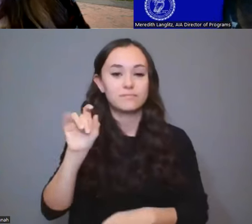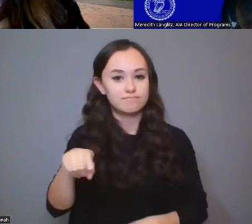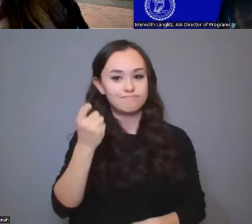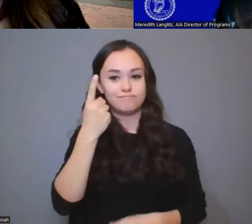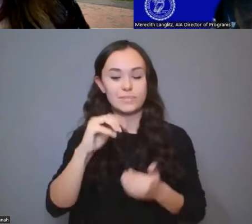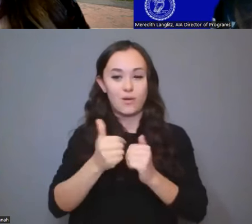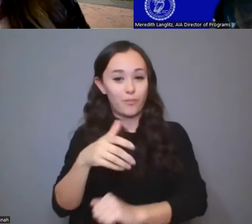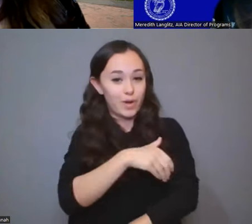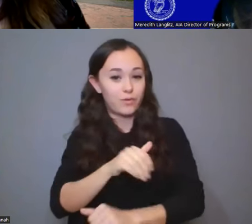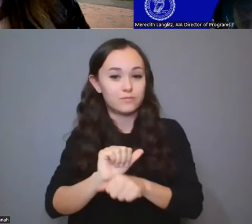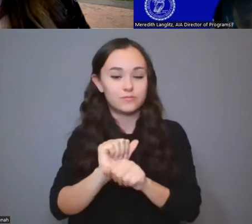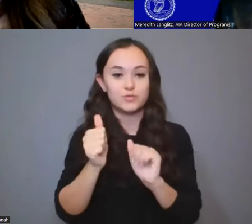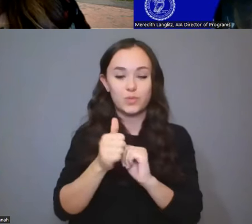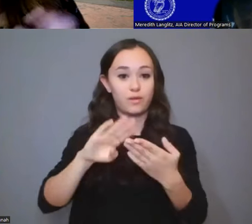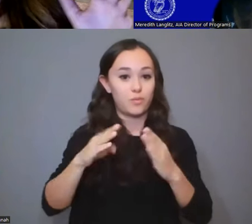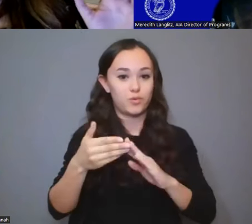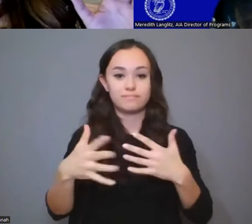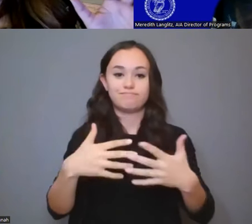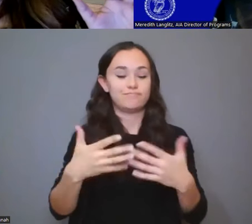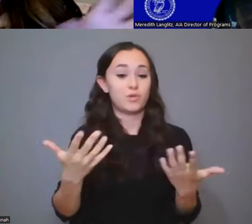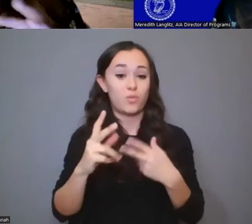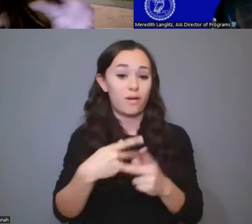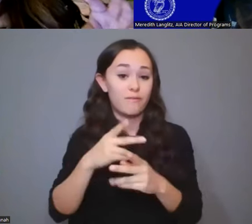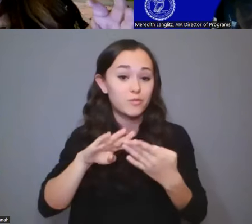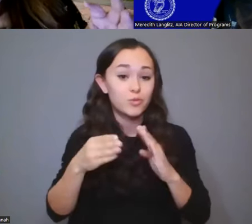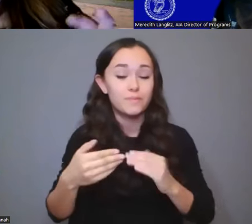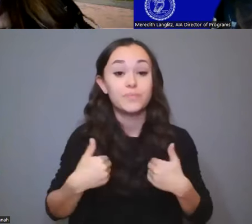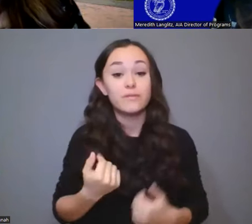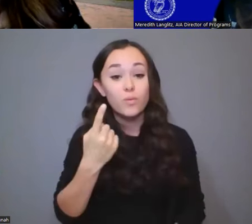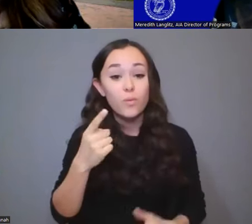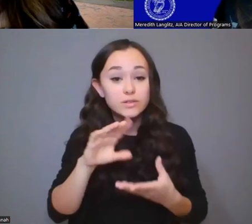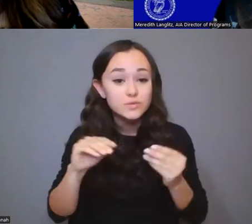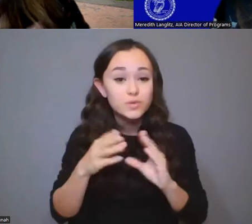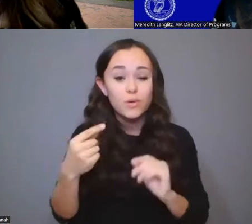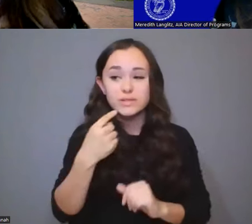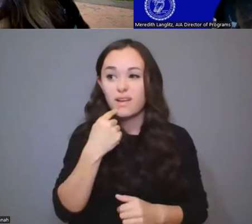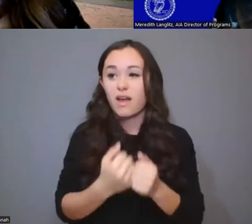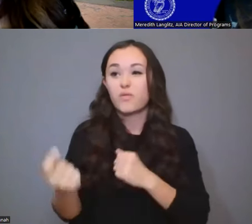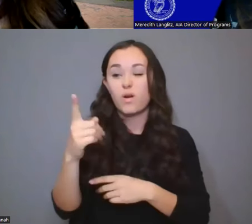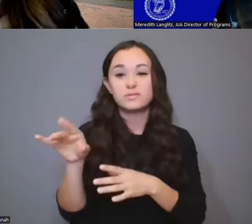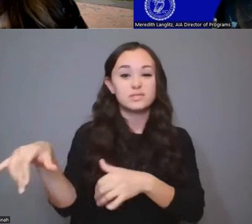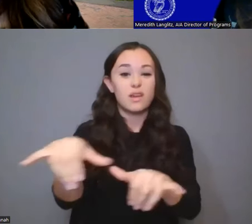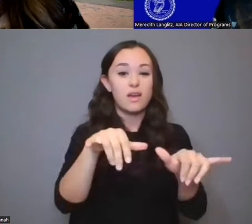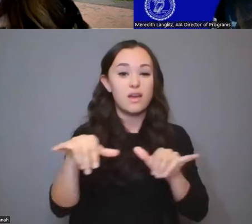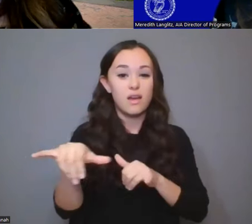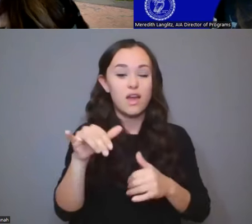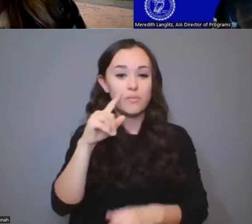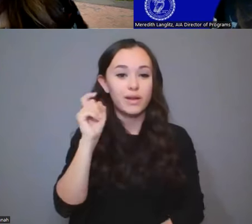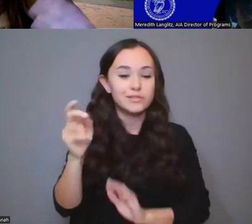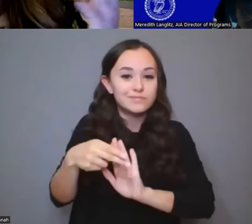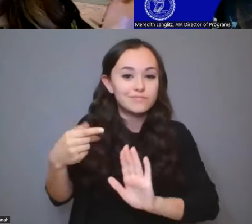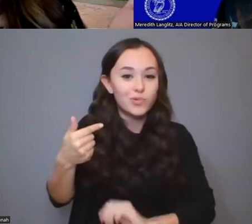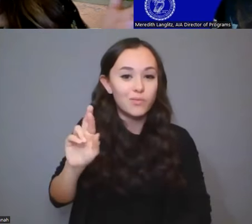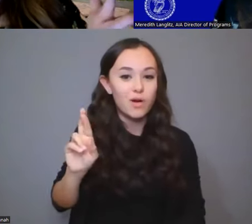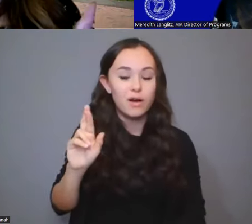Whatever community you're working within. And, you know, having a single story that everybody is the same just because they're Grand Ronde, that's not the case. So you have to understand,